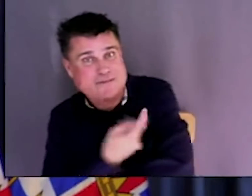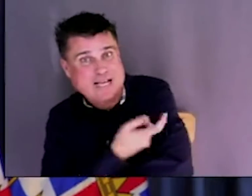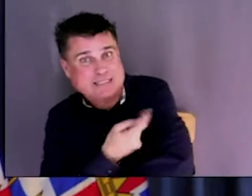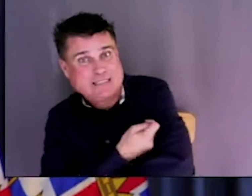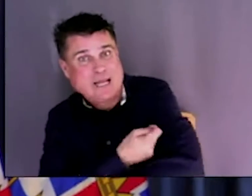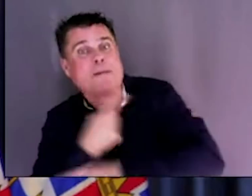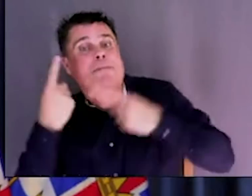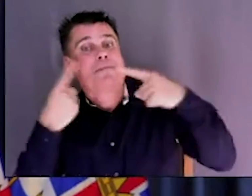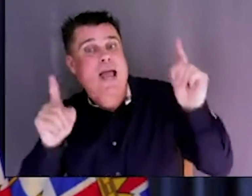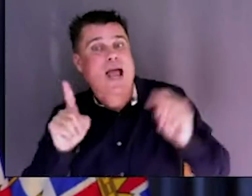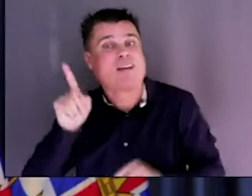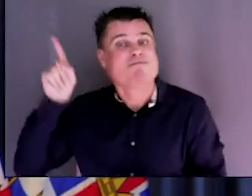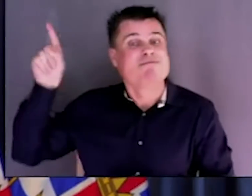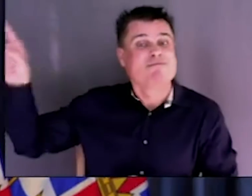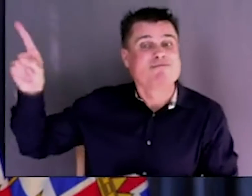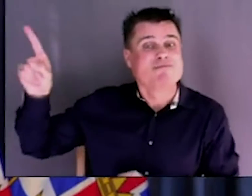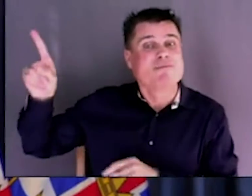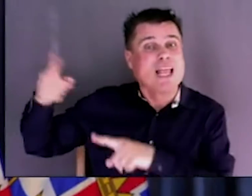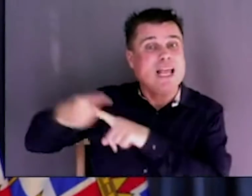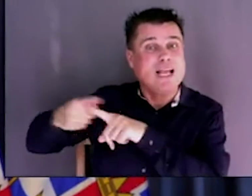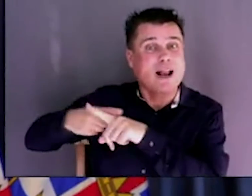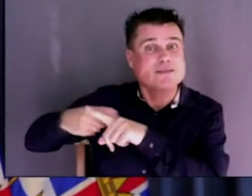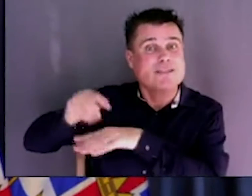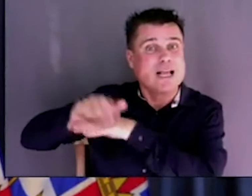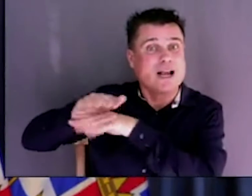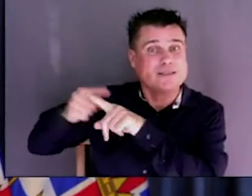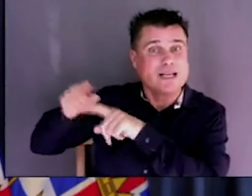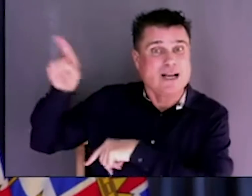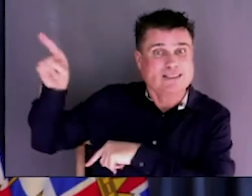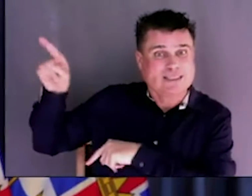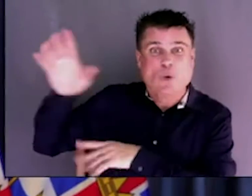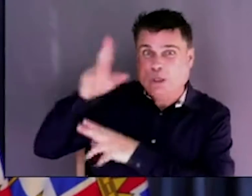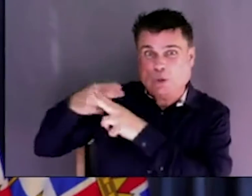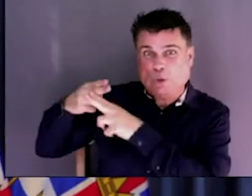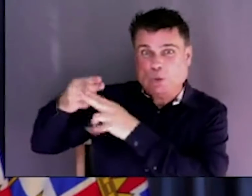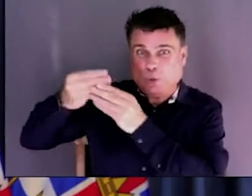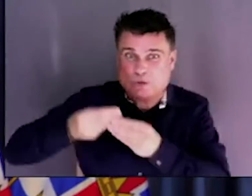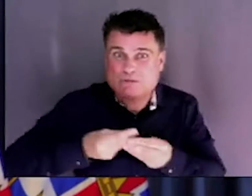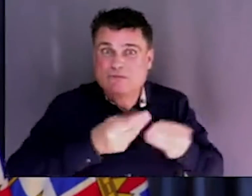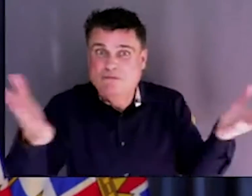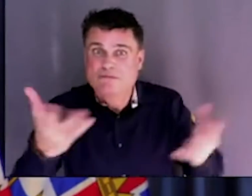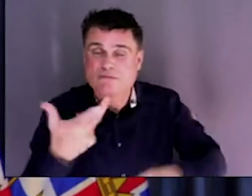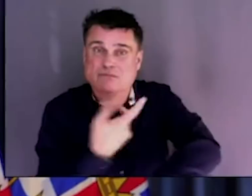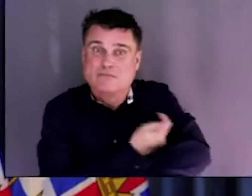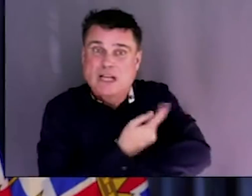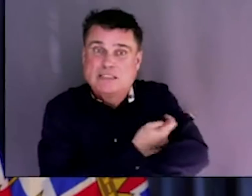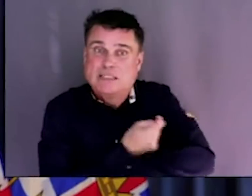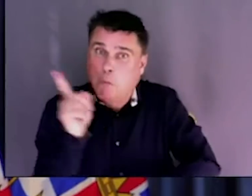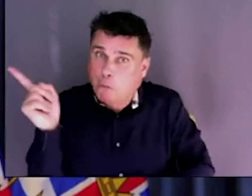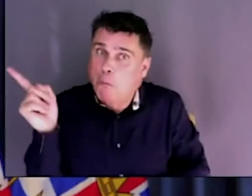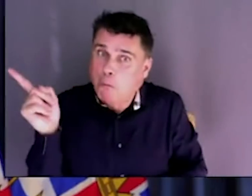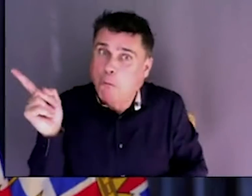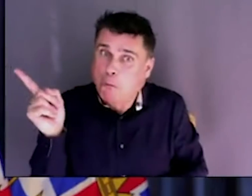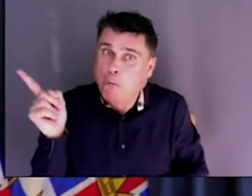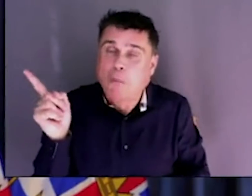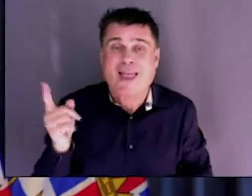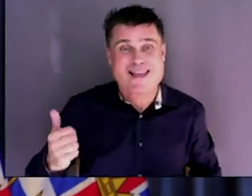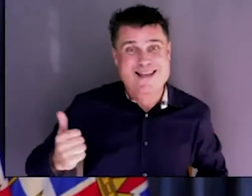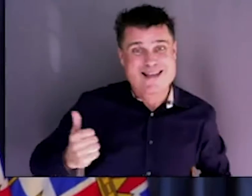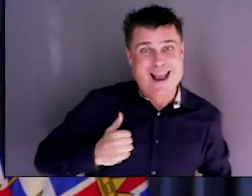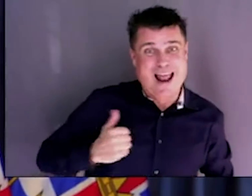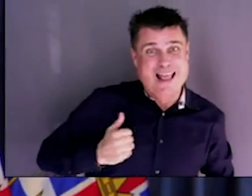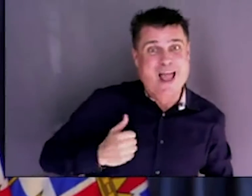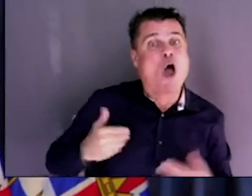stages of approvals for here in Canada. We have on order significant amounts of vaccines that will be distributed